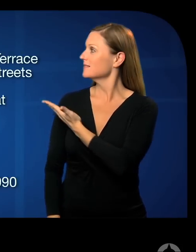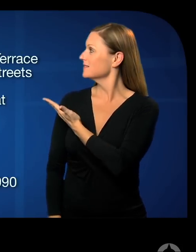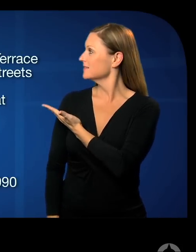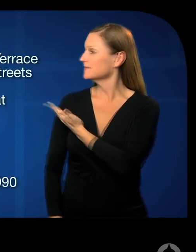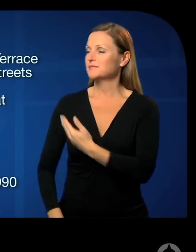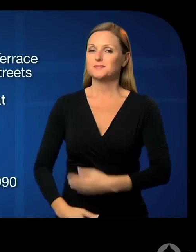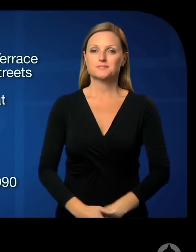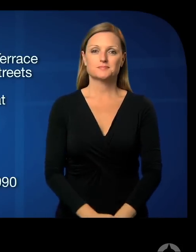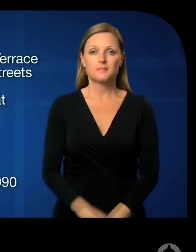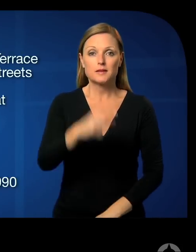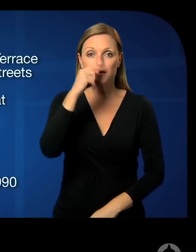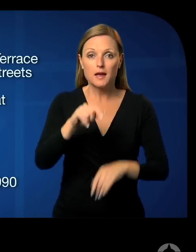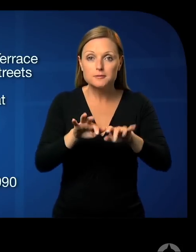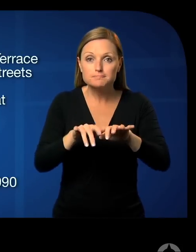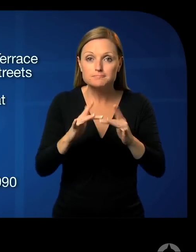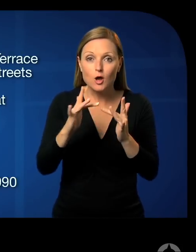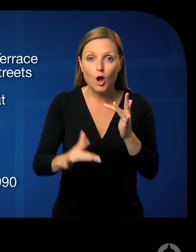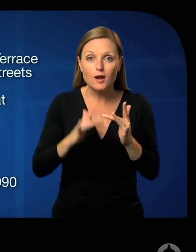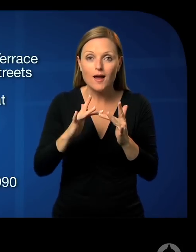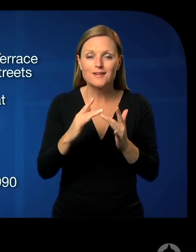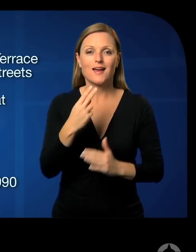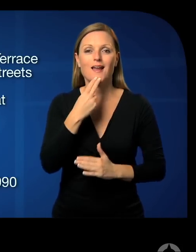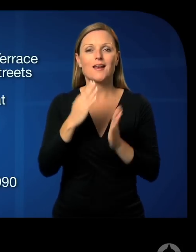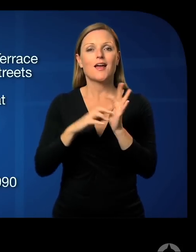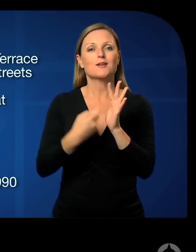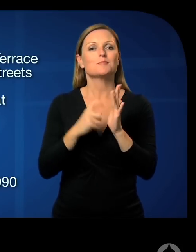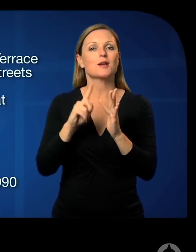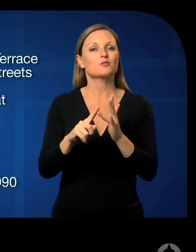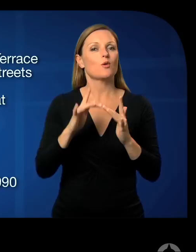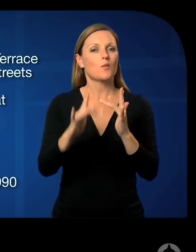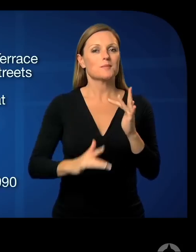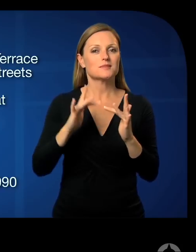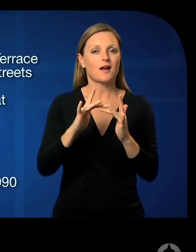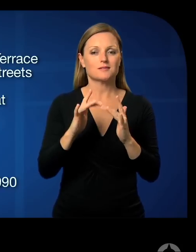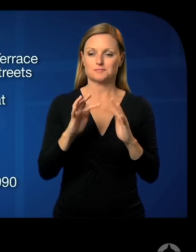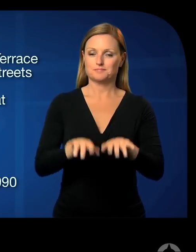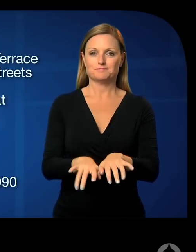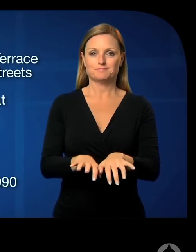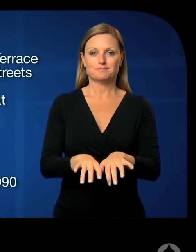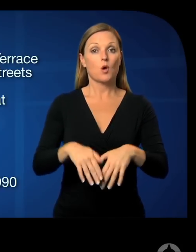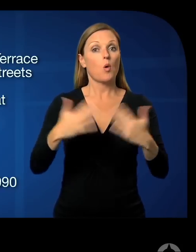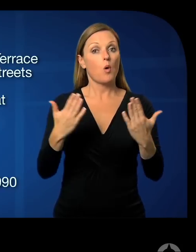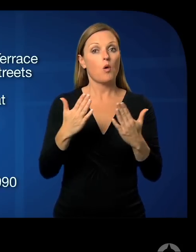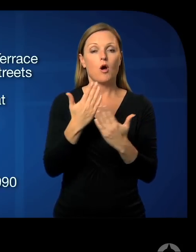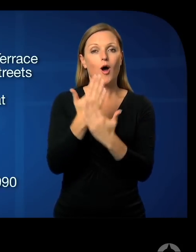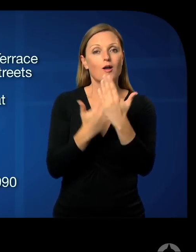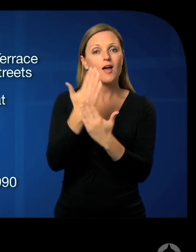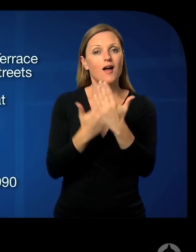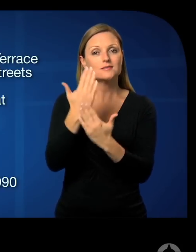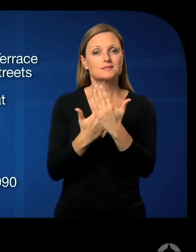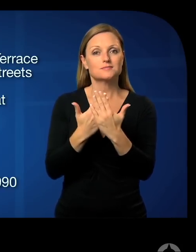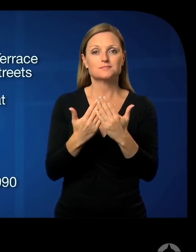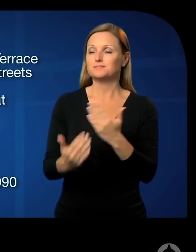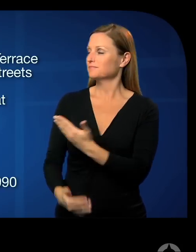adelaidmetro.com.au or you can call the Adelaide Metro Info Line on 1-300-311-108,